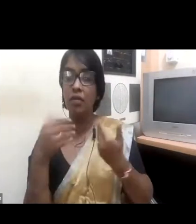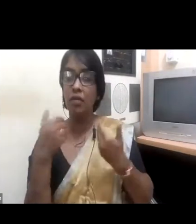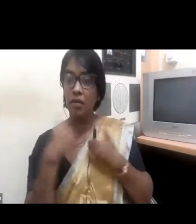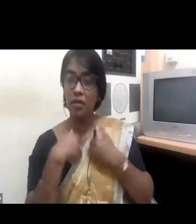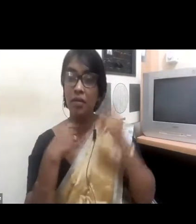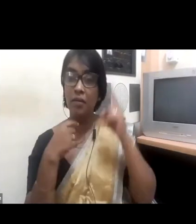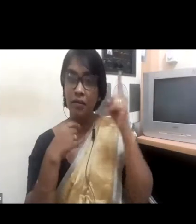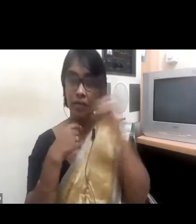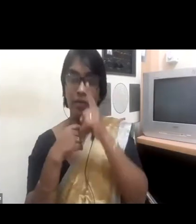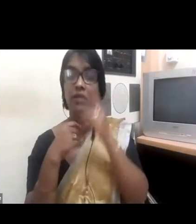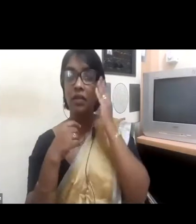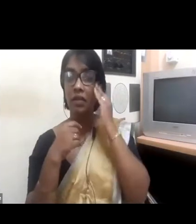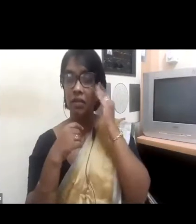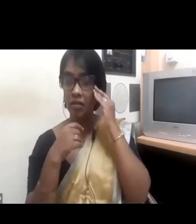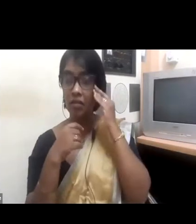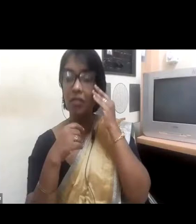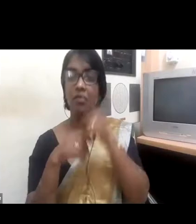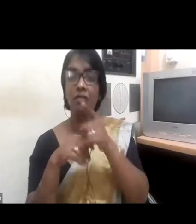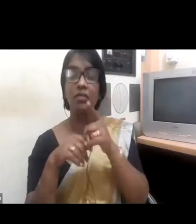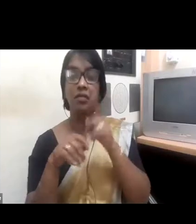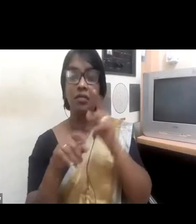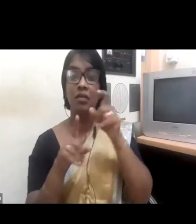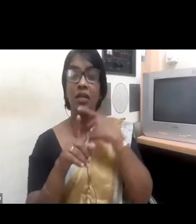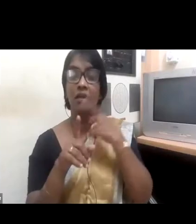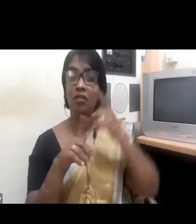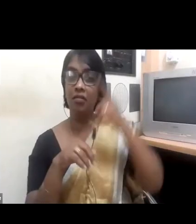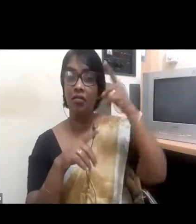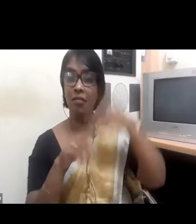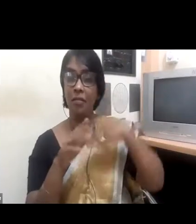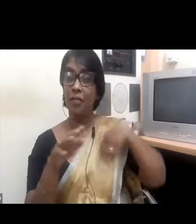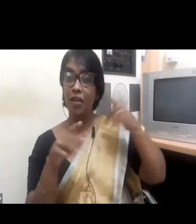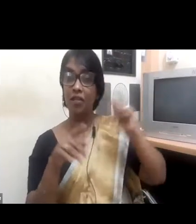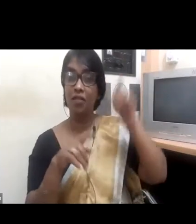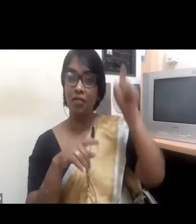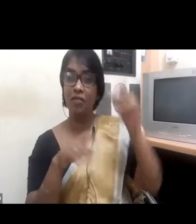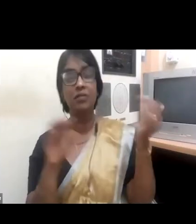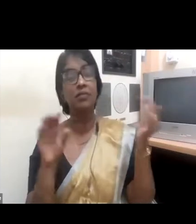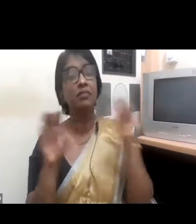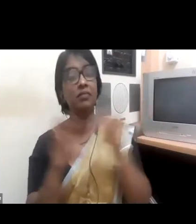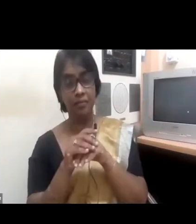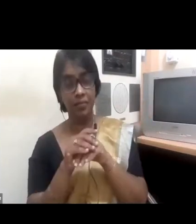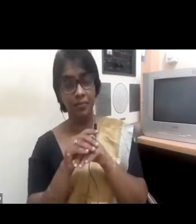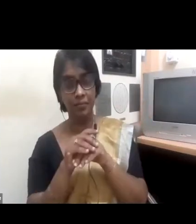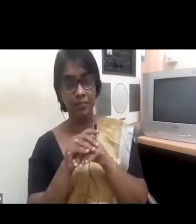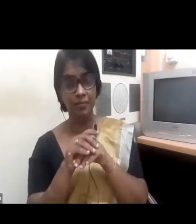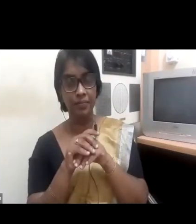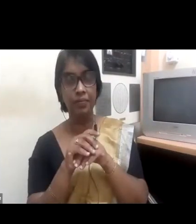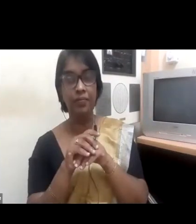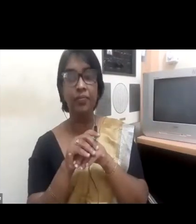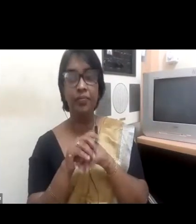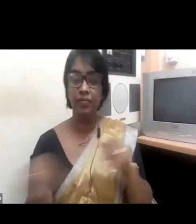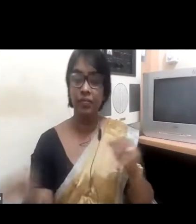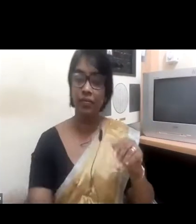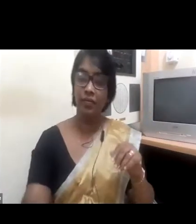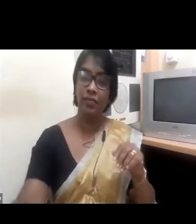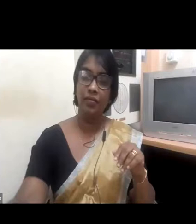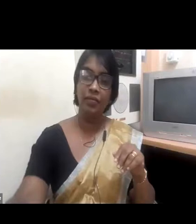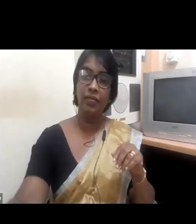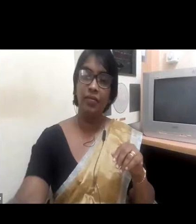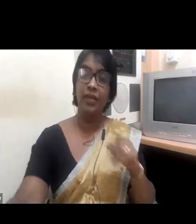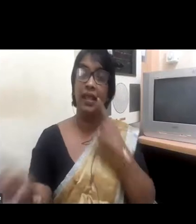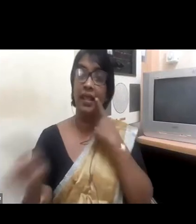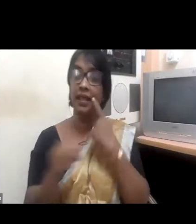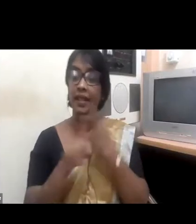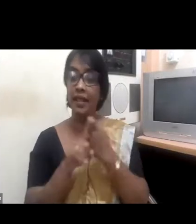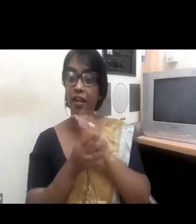a bit of a tussle as the position was going to be in a hotel in candy of the beaten, and can she handle